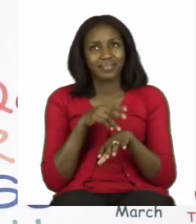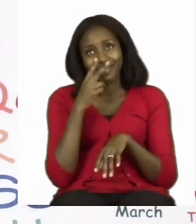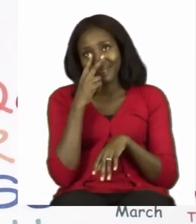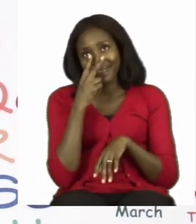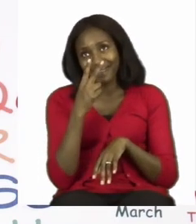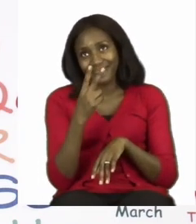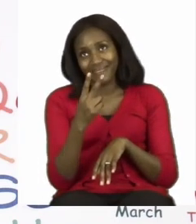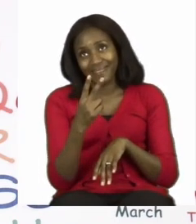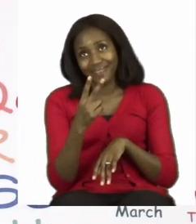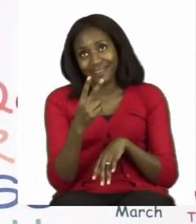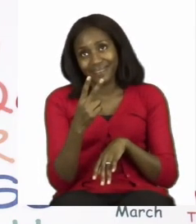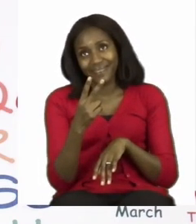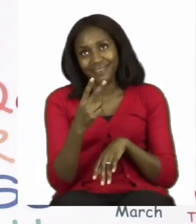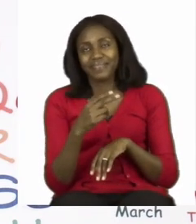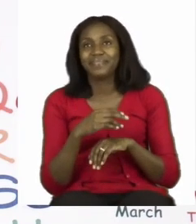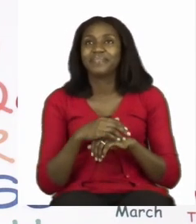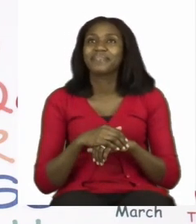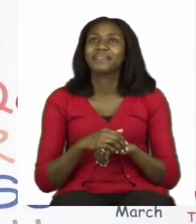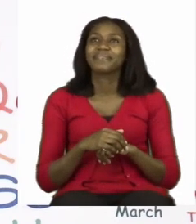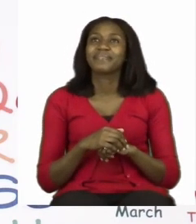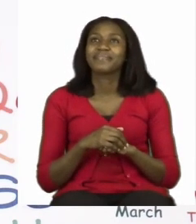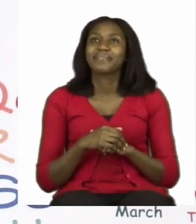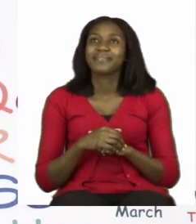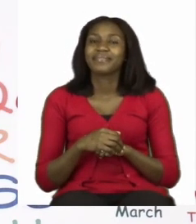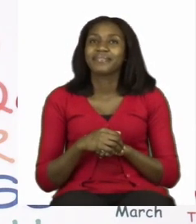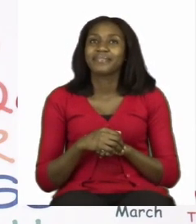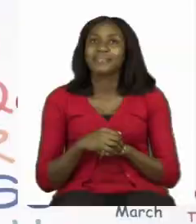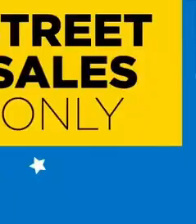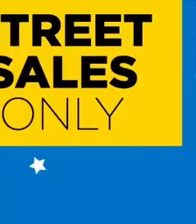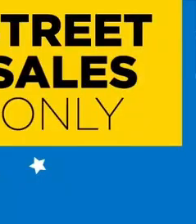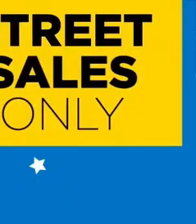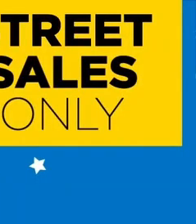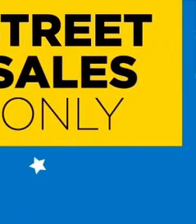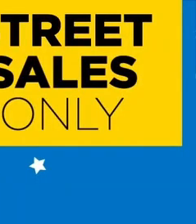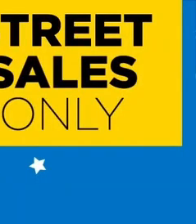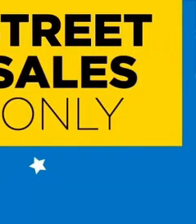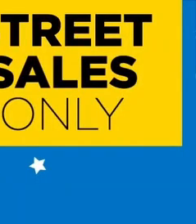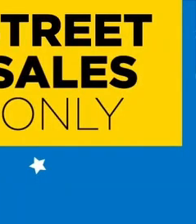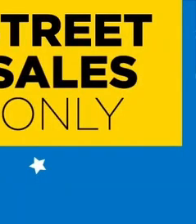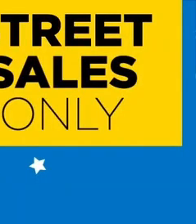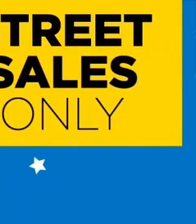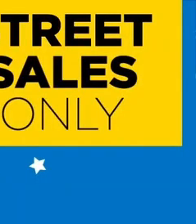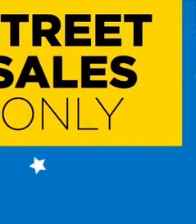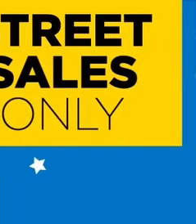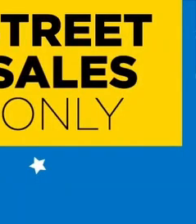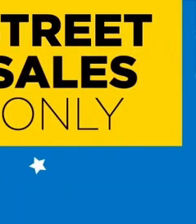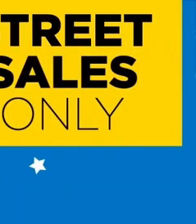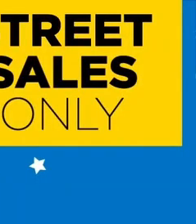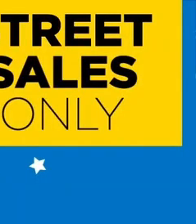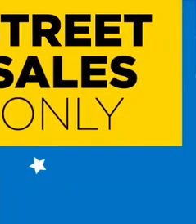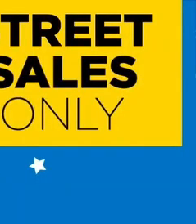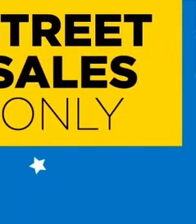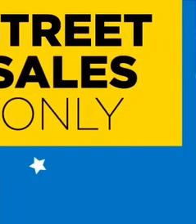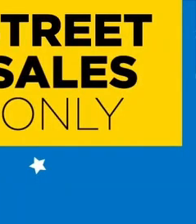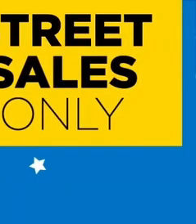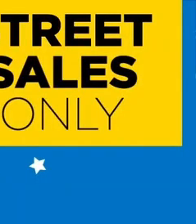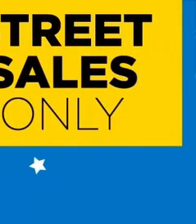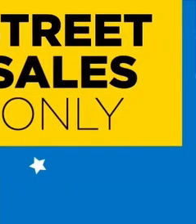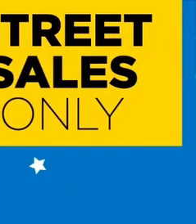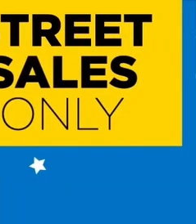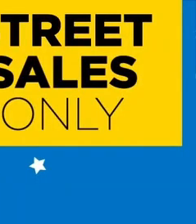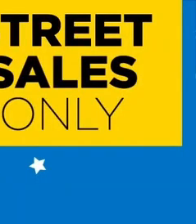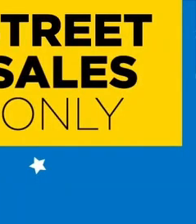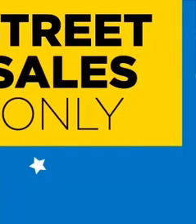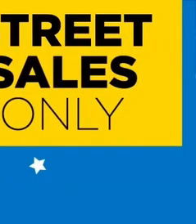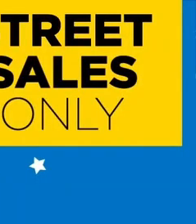you soon after the advert break. Follow us on MyZone Facebook, Active Kids, to watch your daily